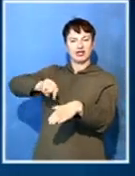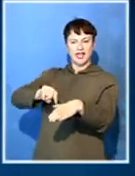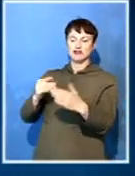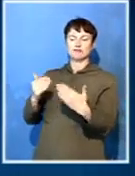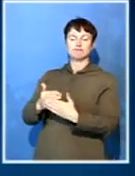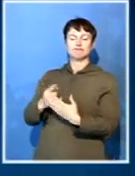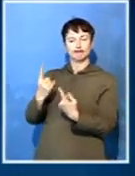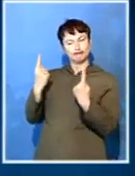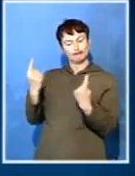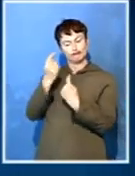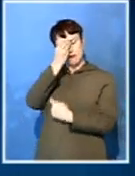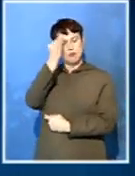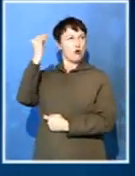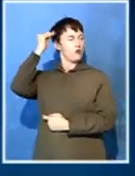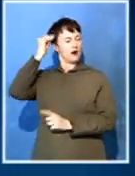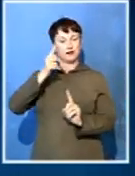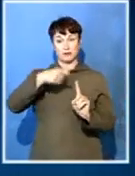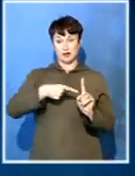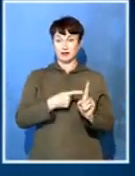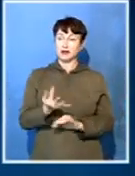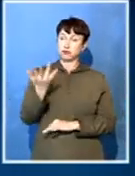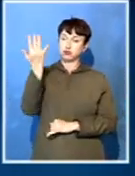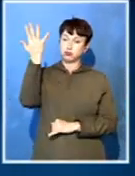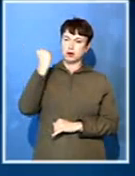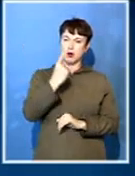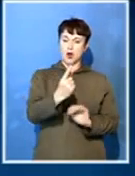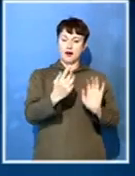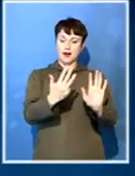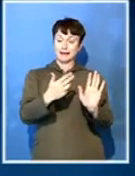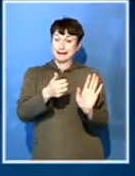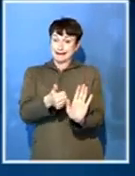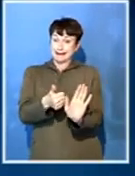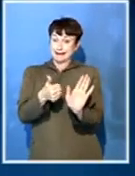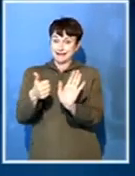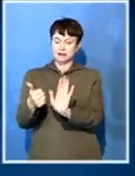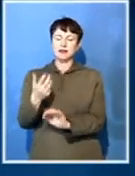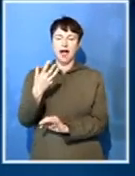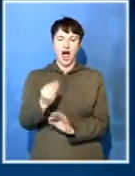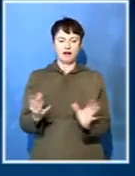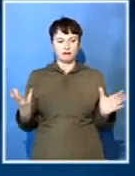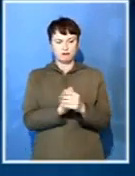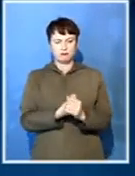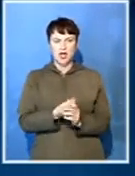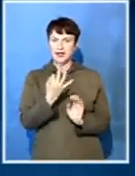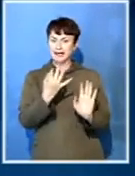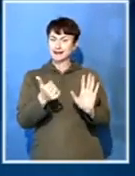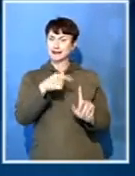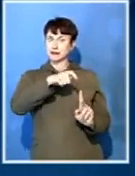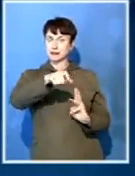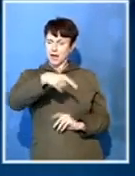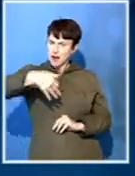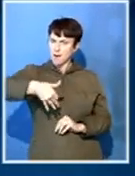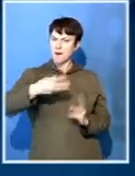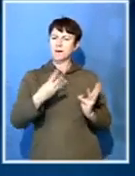last Friday. He was one of 36 Namibians arrested by the South African apartheid government in 1966 on